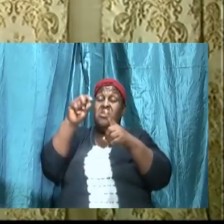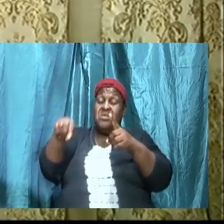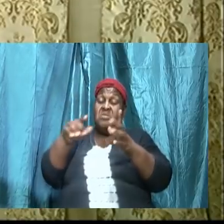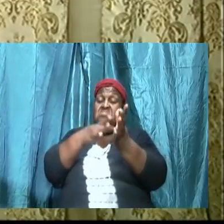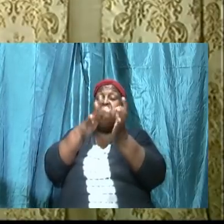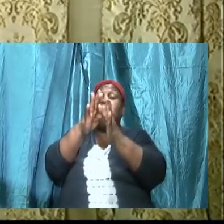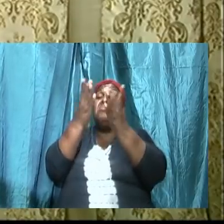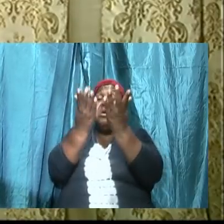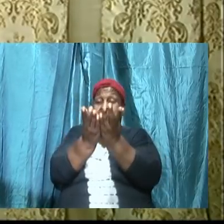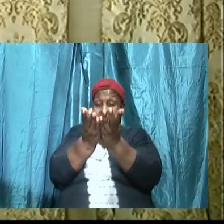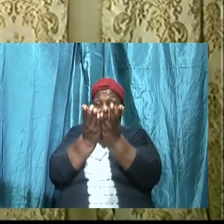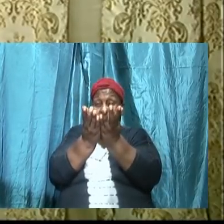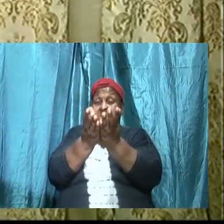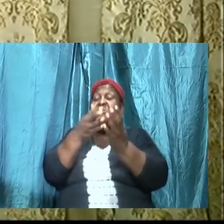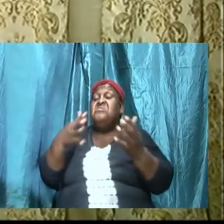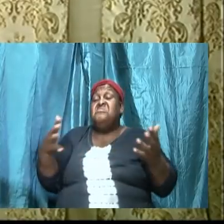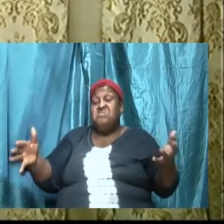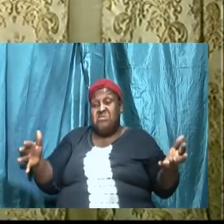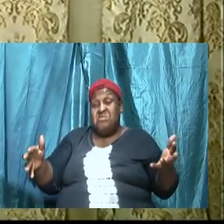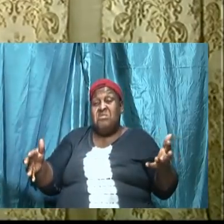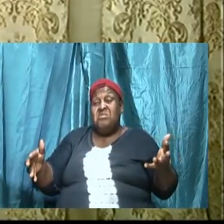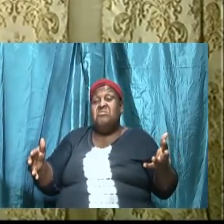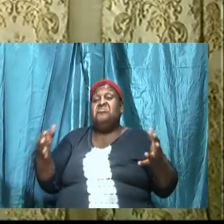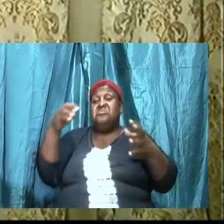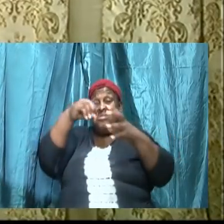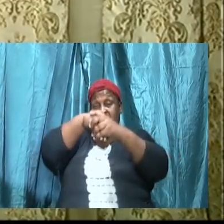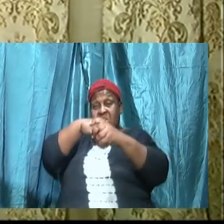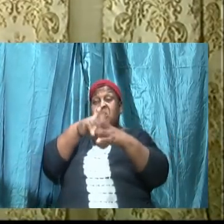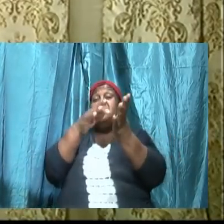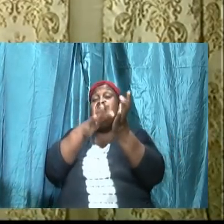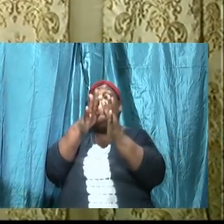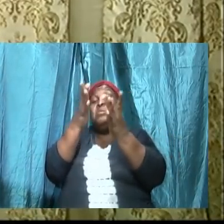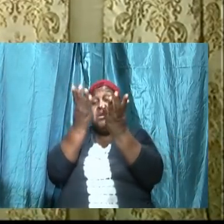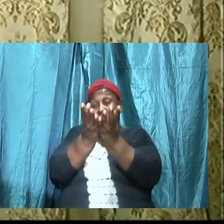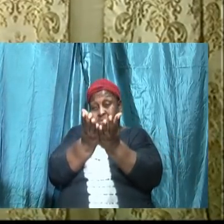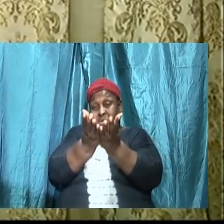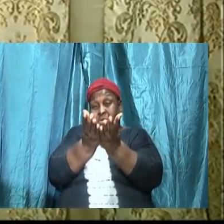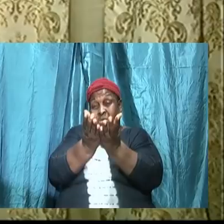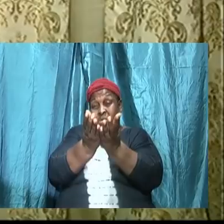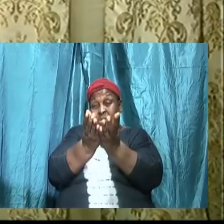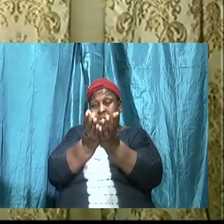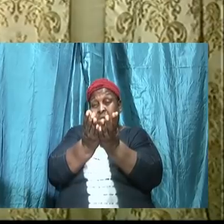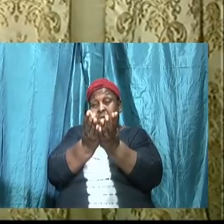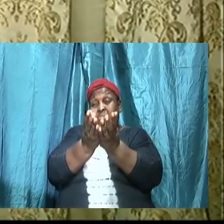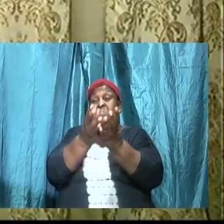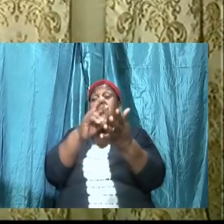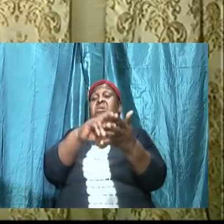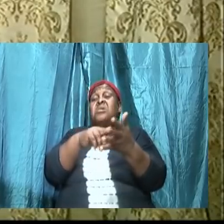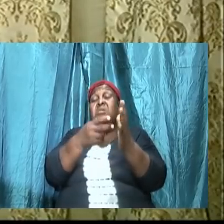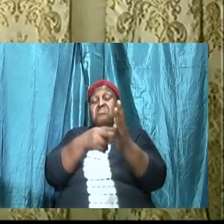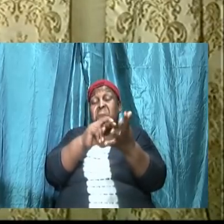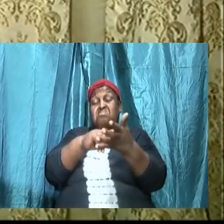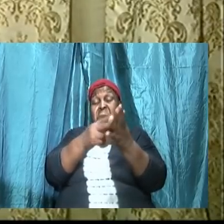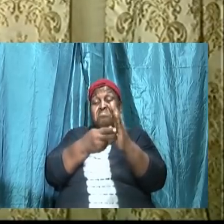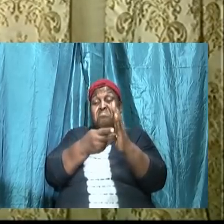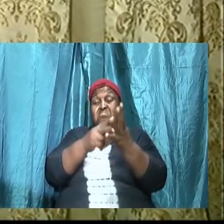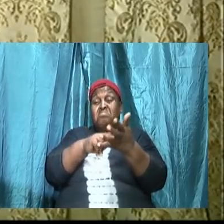book with the things that are contained therein represents the